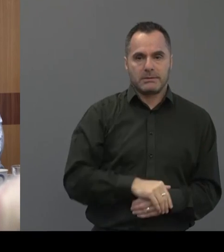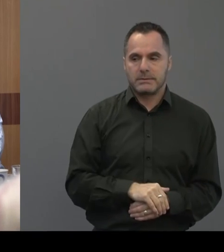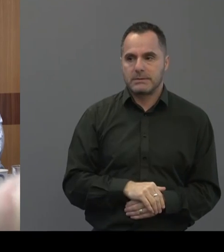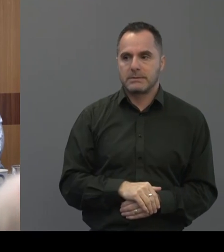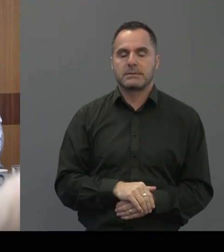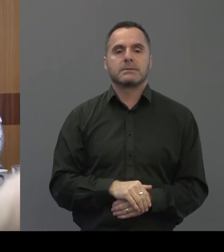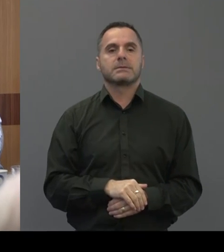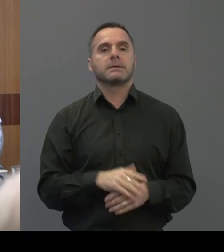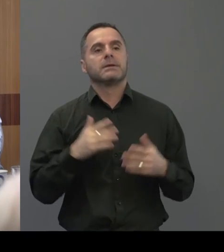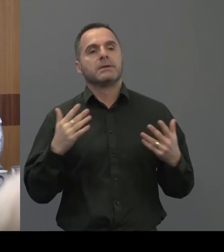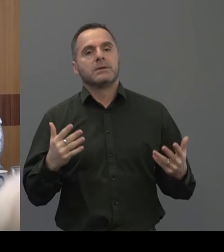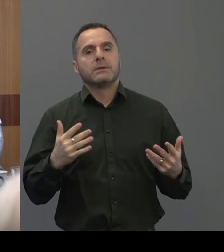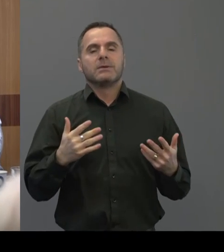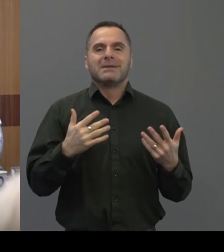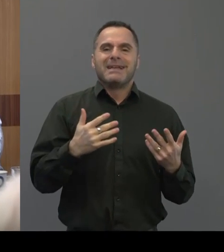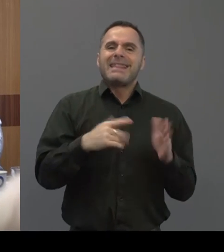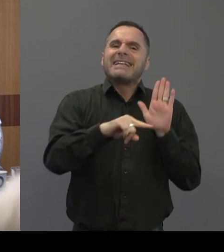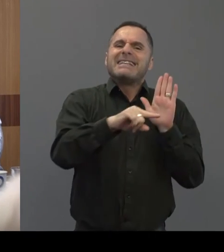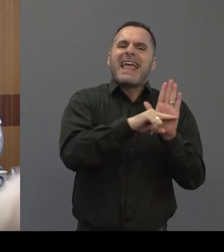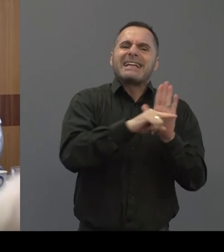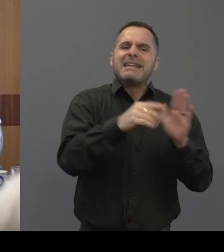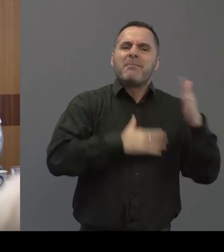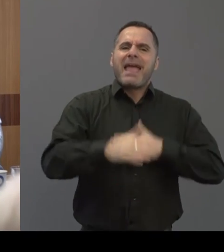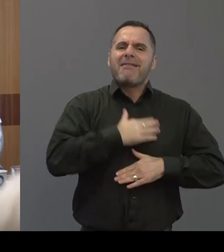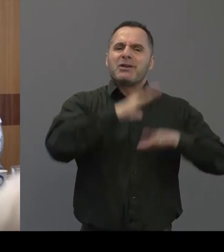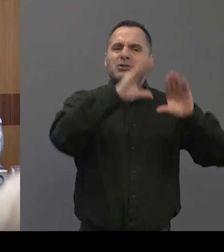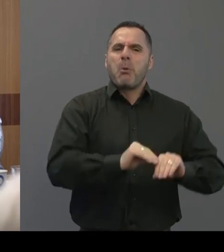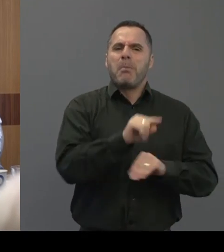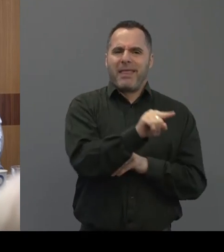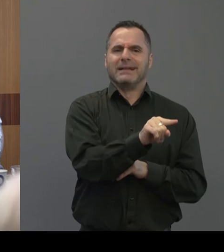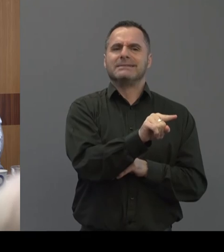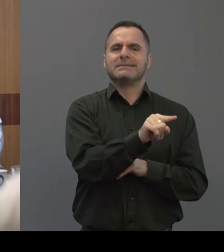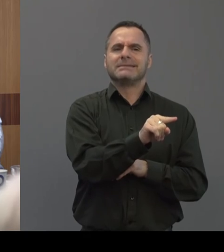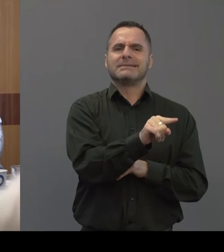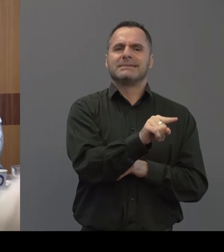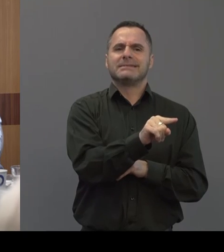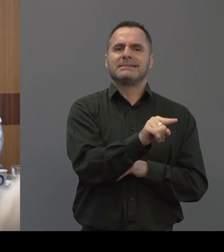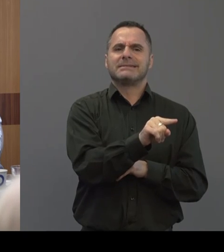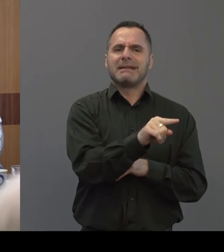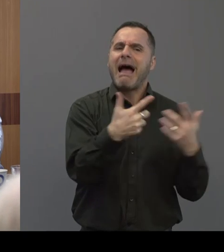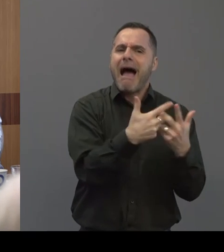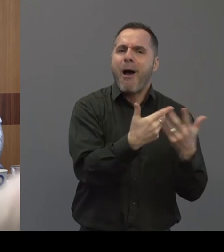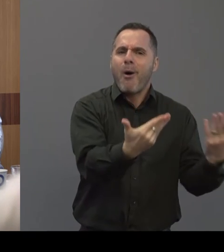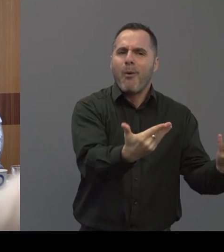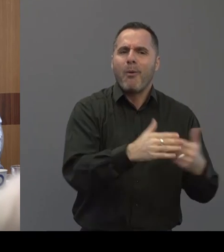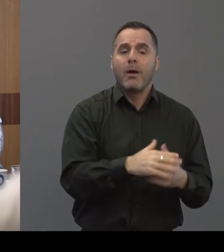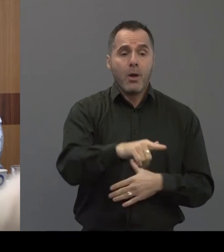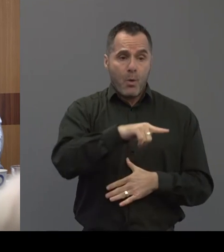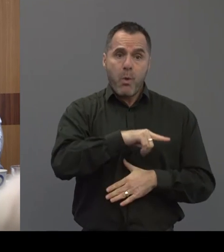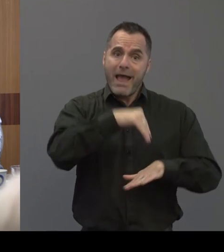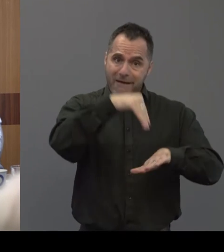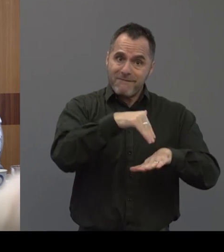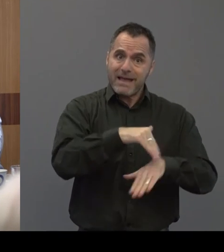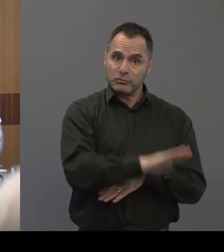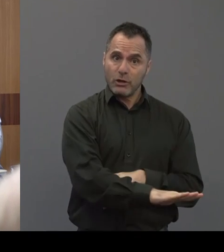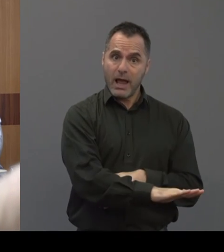Um, and kind of that negative behavior, breaking down that negative behavior. Um, because that can affect the